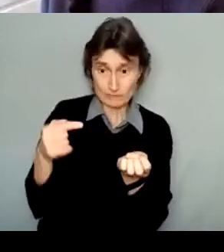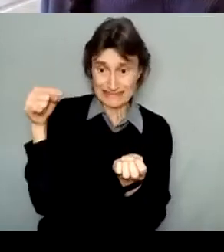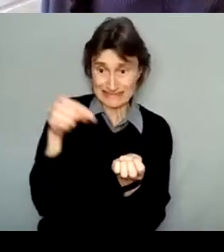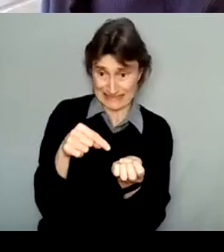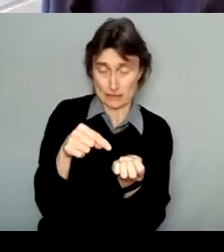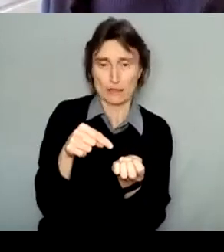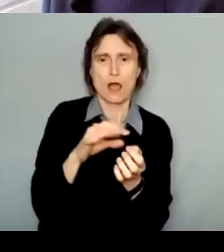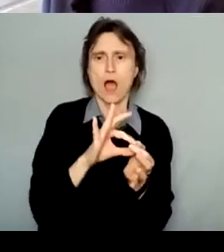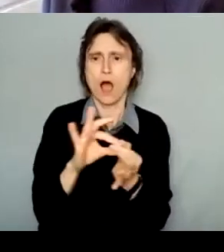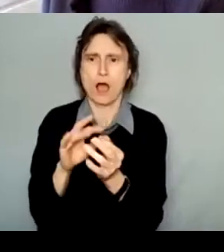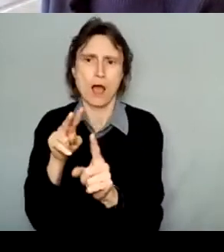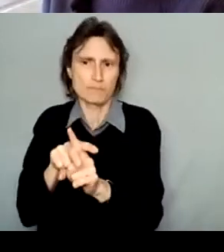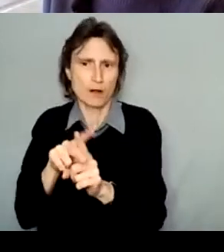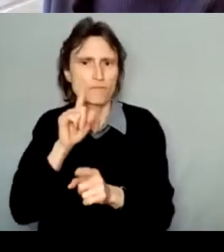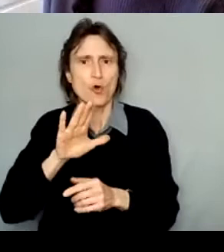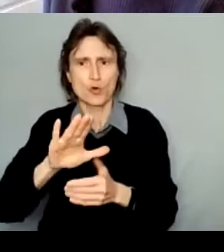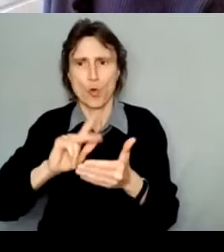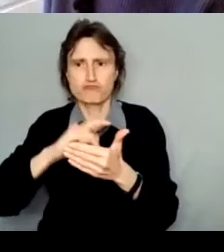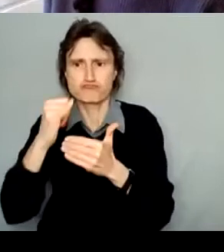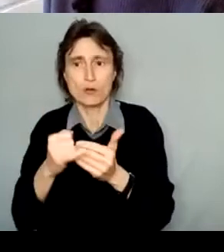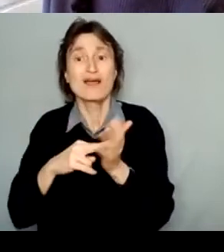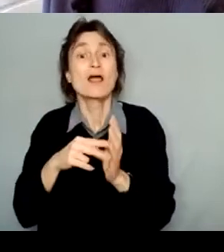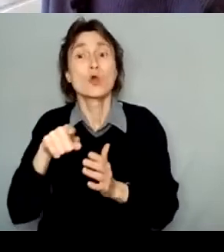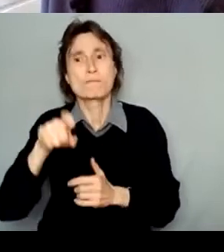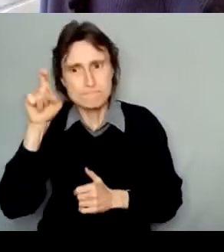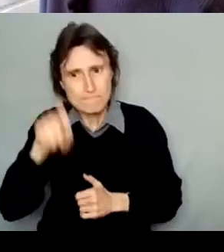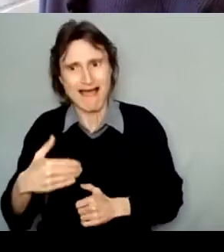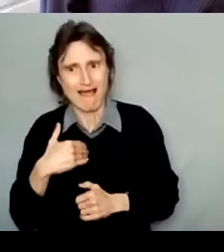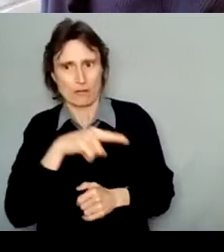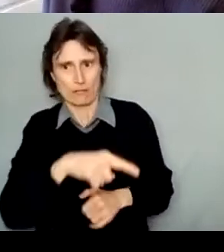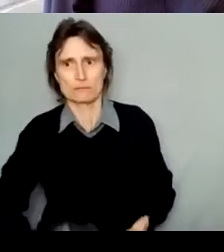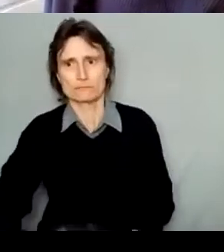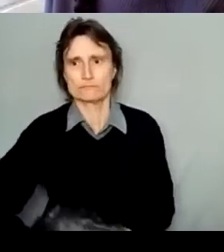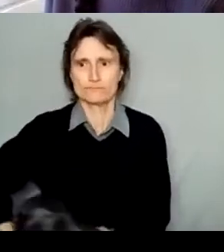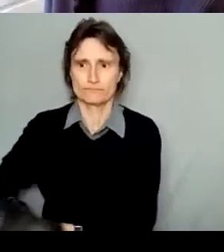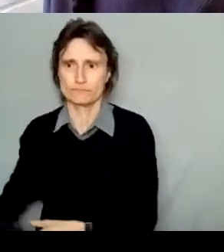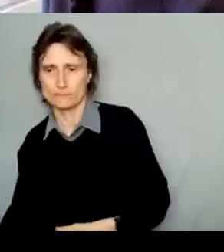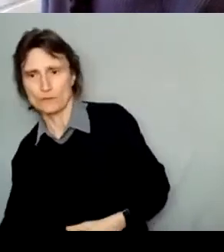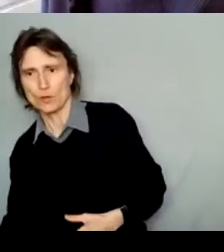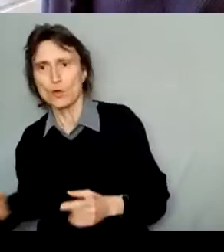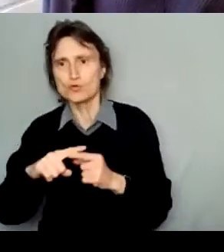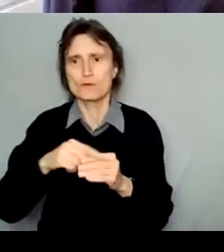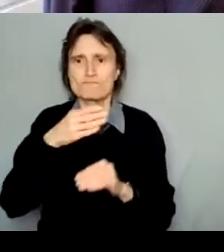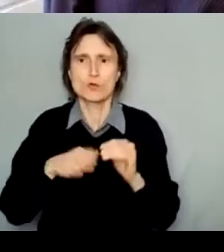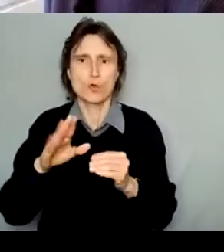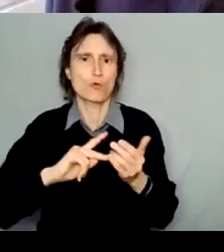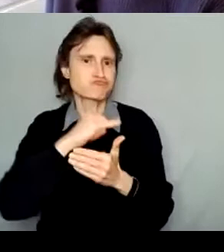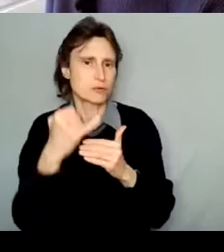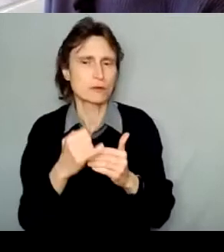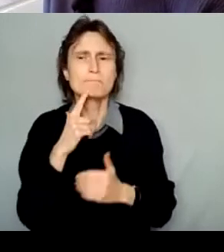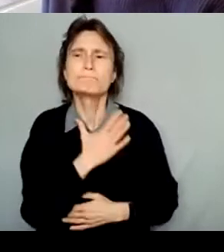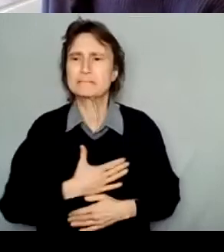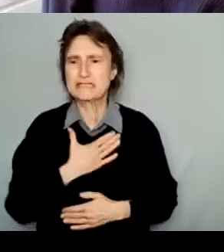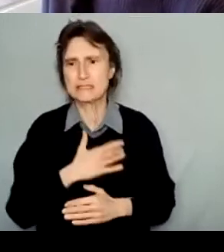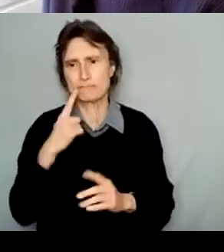necessary to the completion and success of this project. Be specific about how this equipment